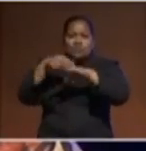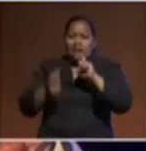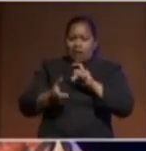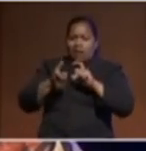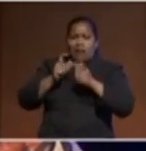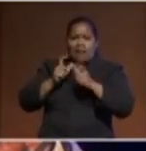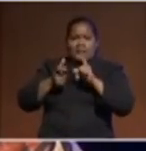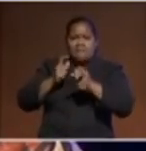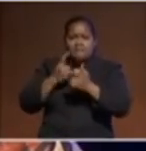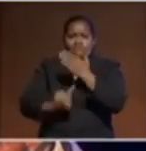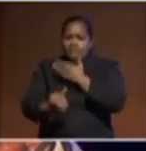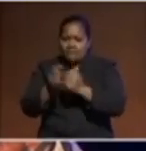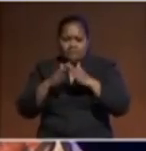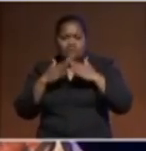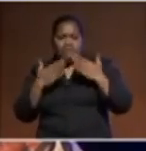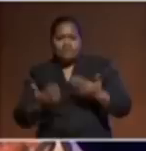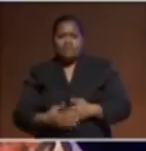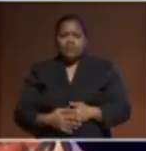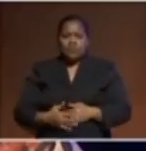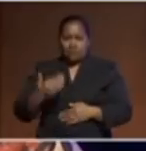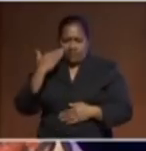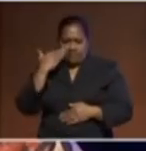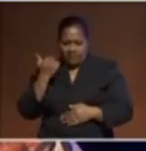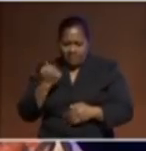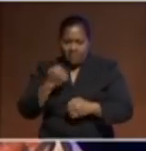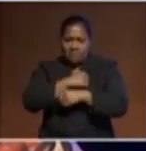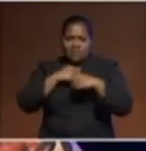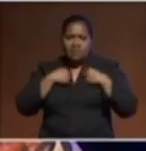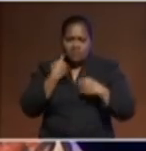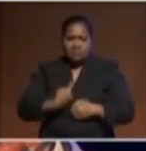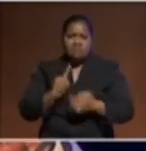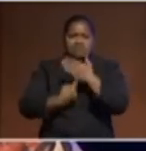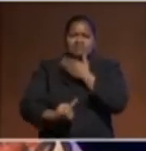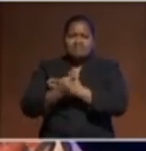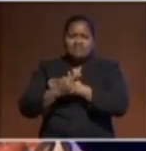at the center of heightened geopolitical and strategic interest in our region.